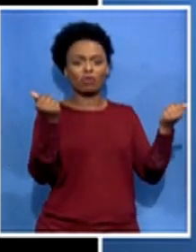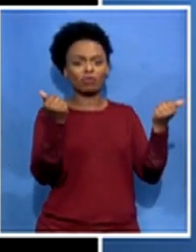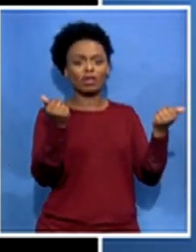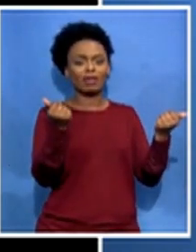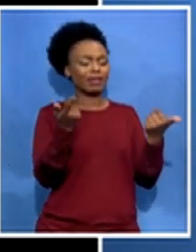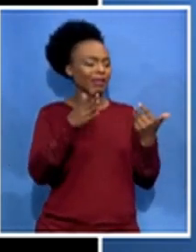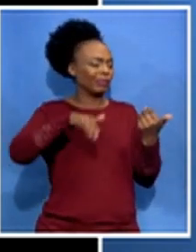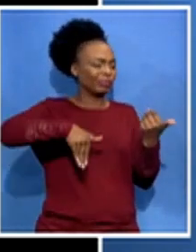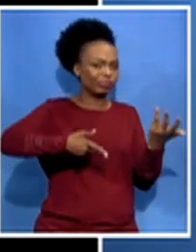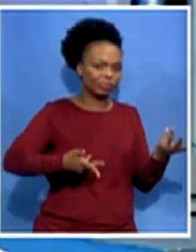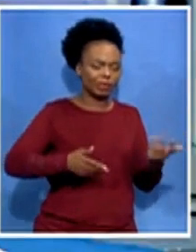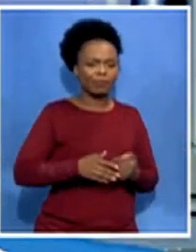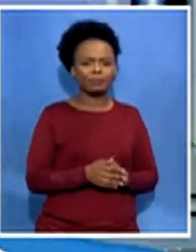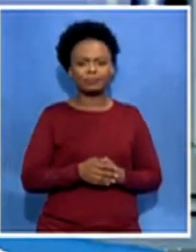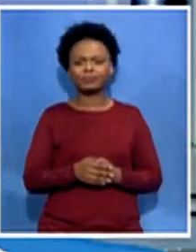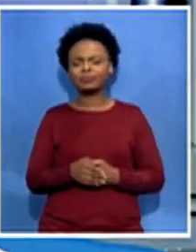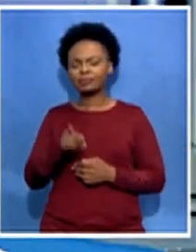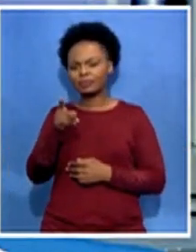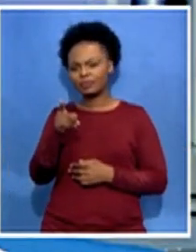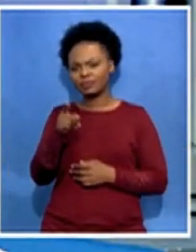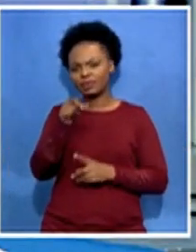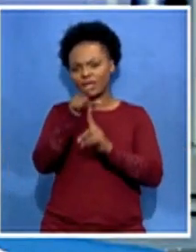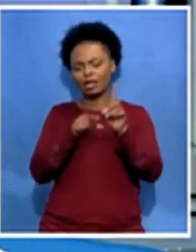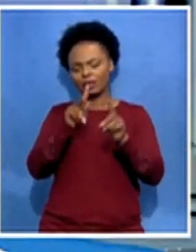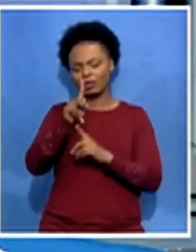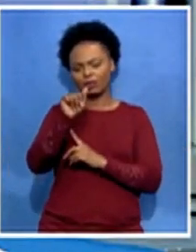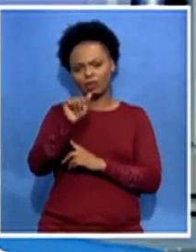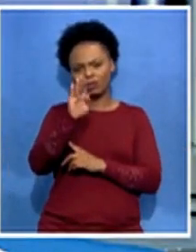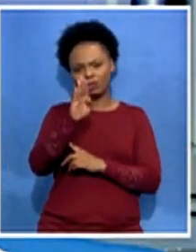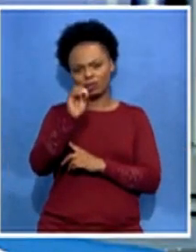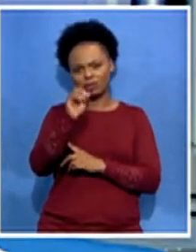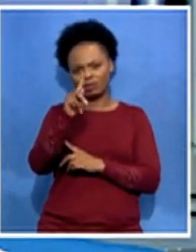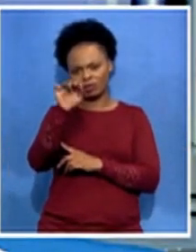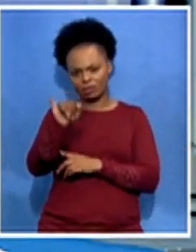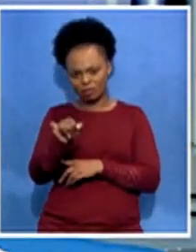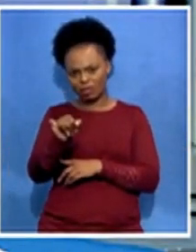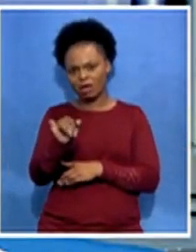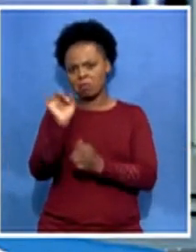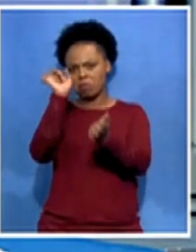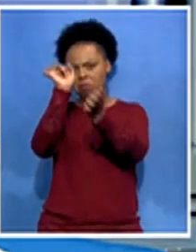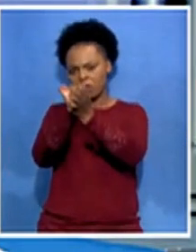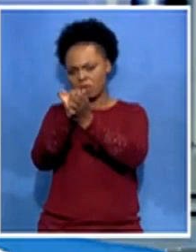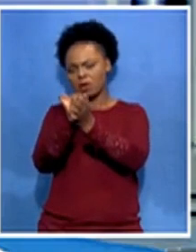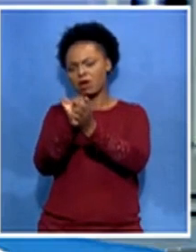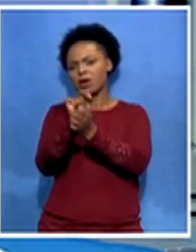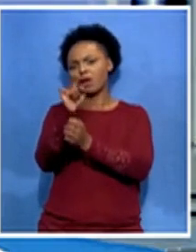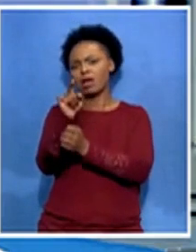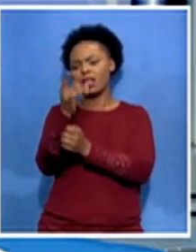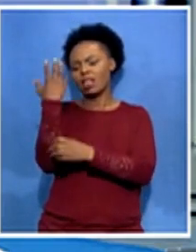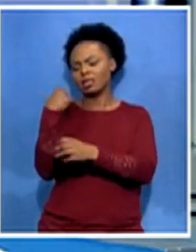felice in kabuka was arrested in france last year uh what's the latest uh sophie with regards to that case